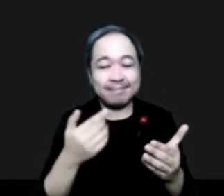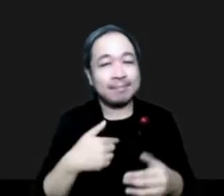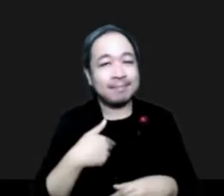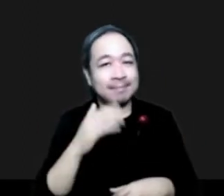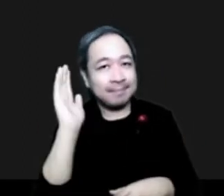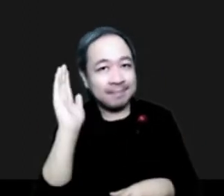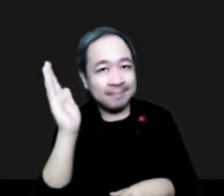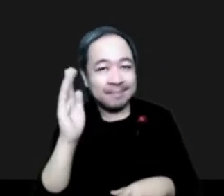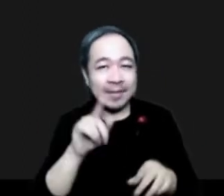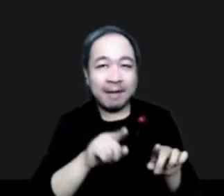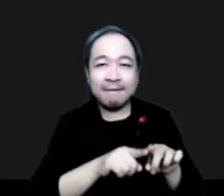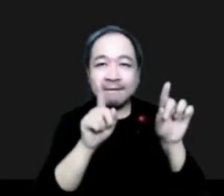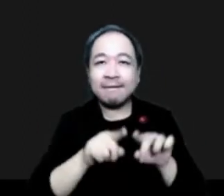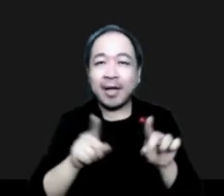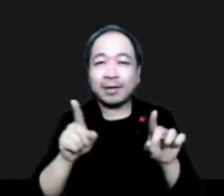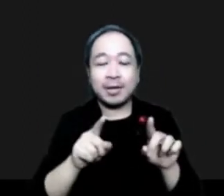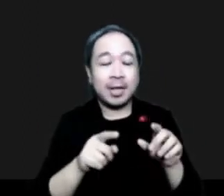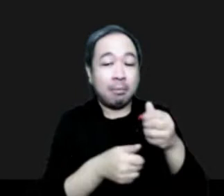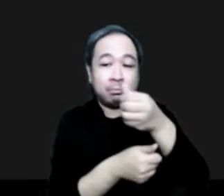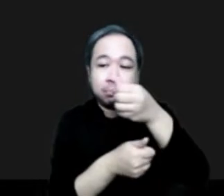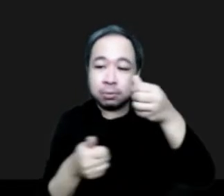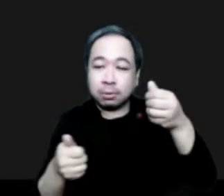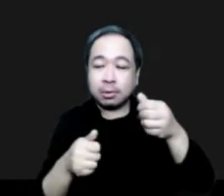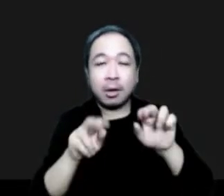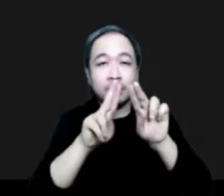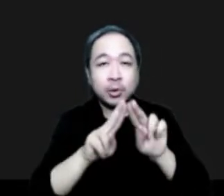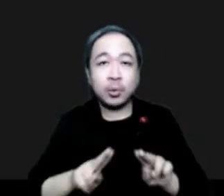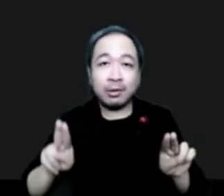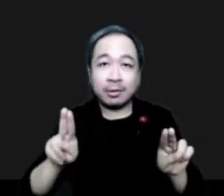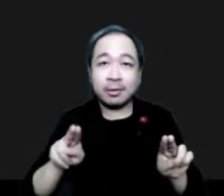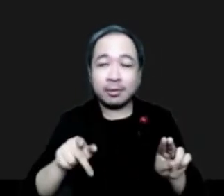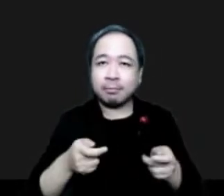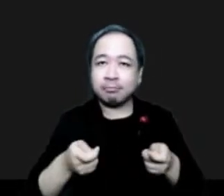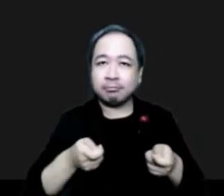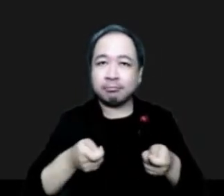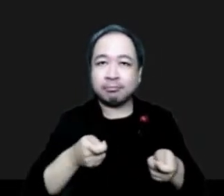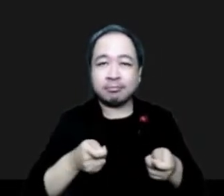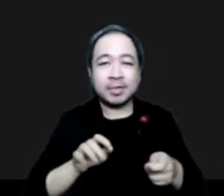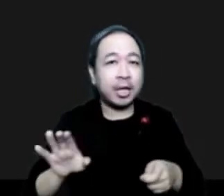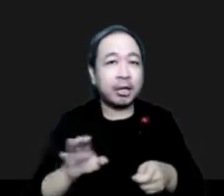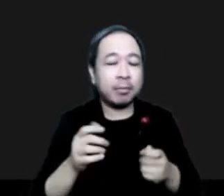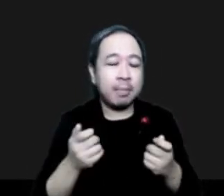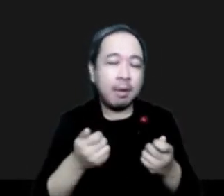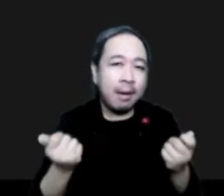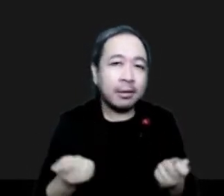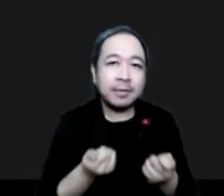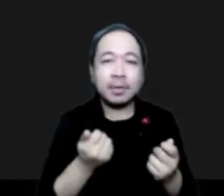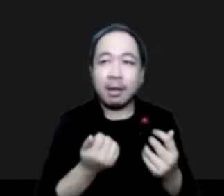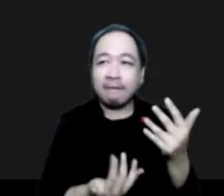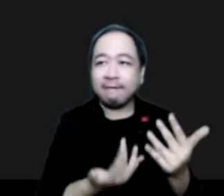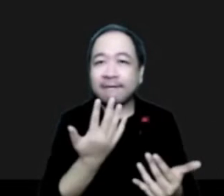of the United Nations try to better coordinate their activities in fire management or the